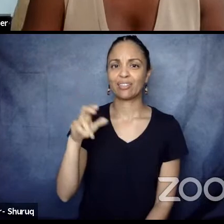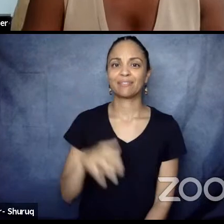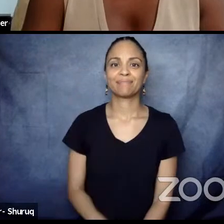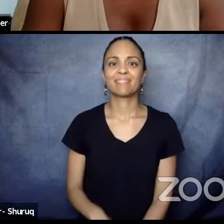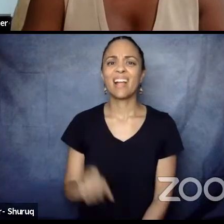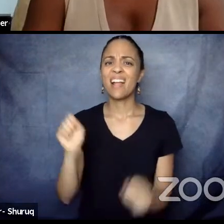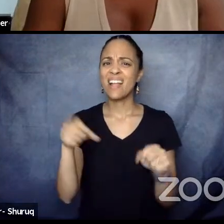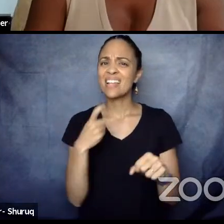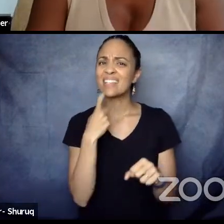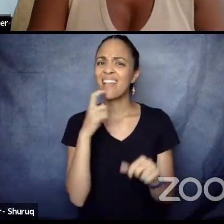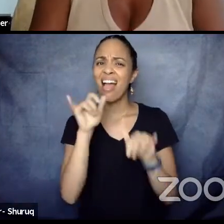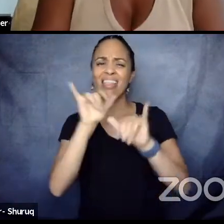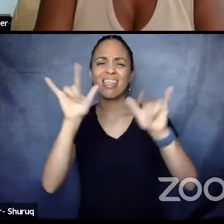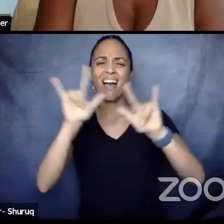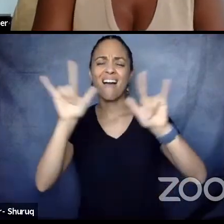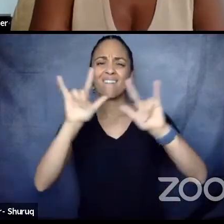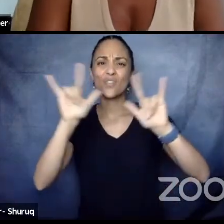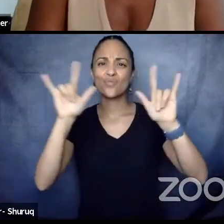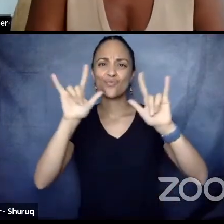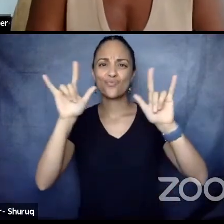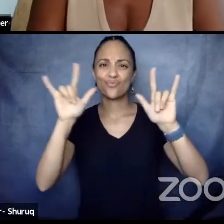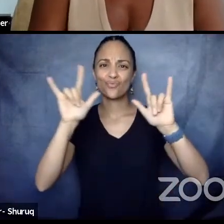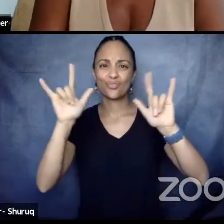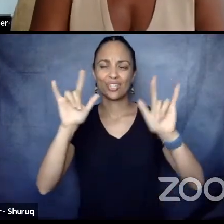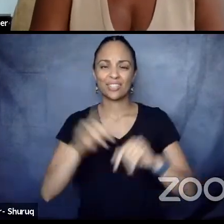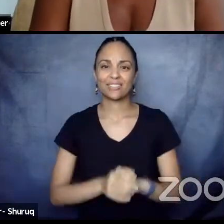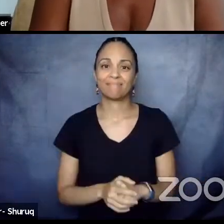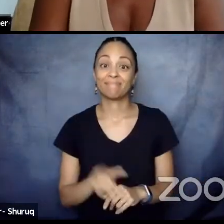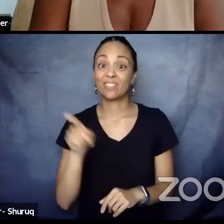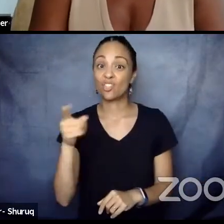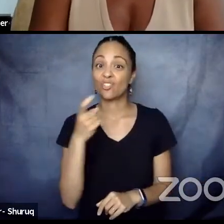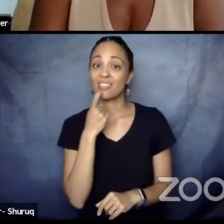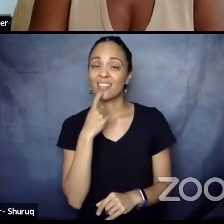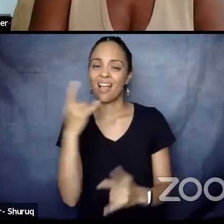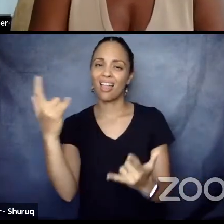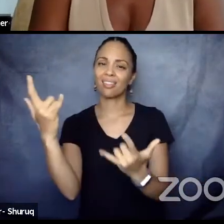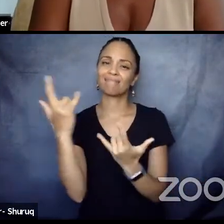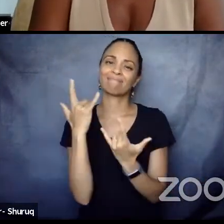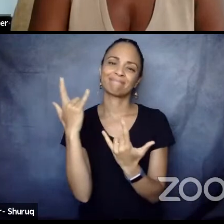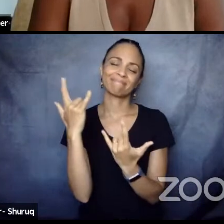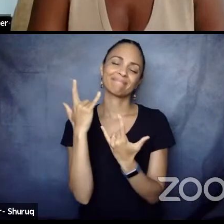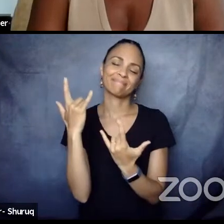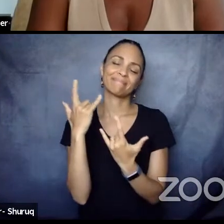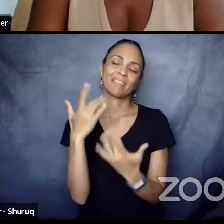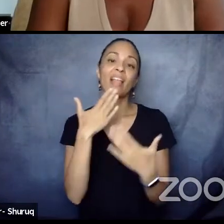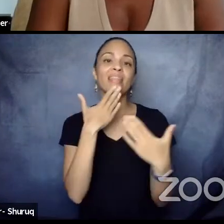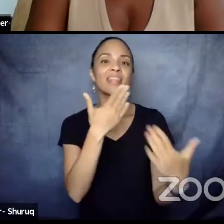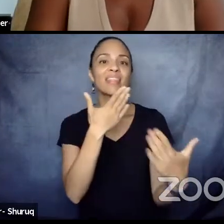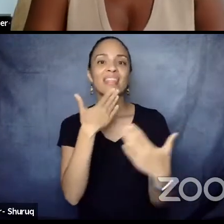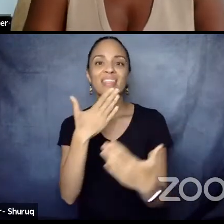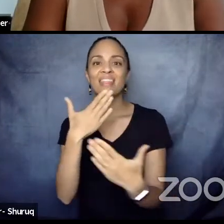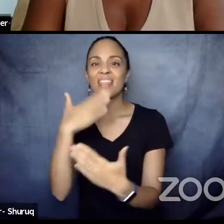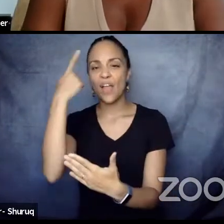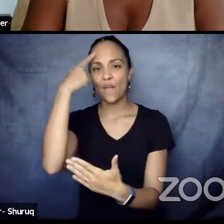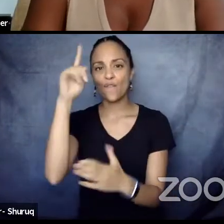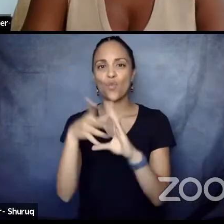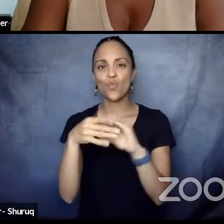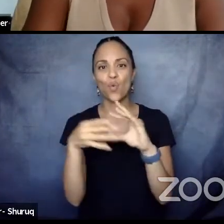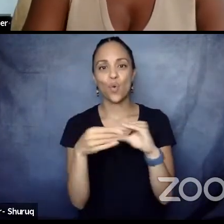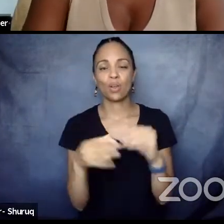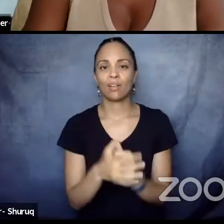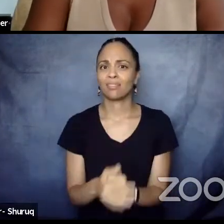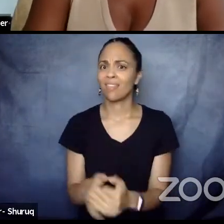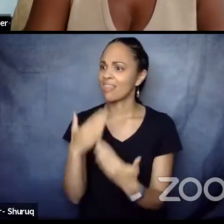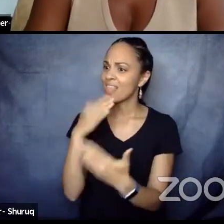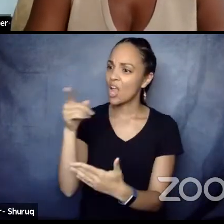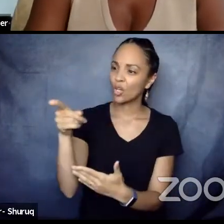you, Diane. She says love to us. Thank you for the stories. Oh, we love you for giving us stories